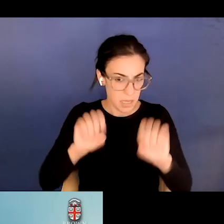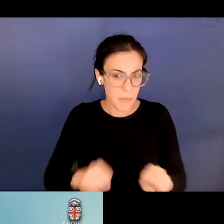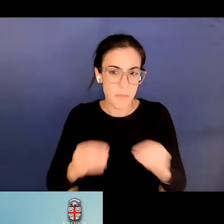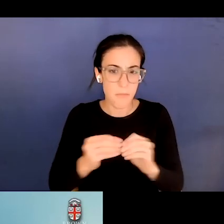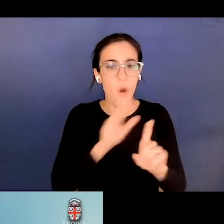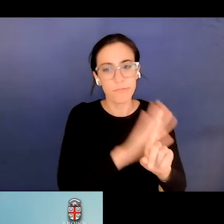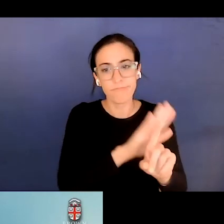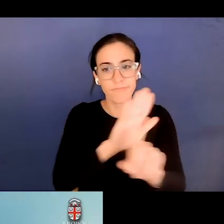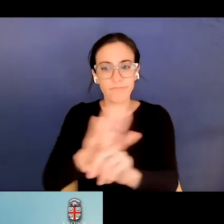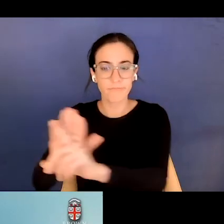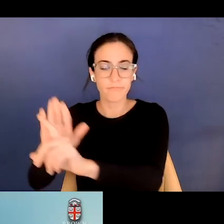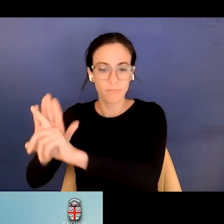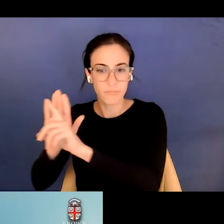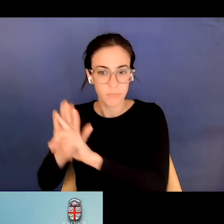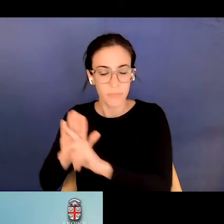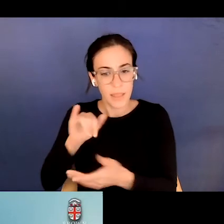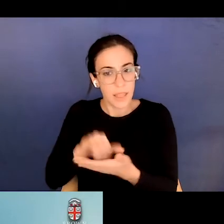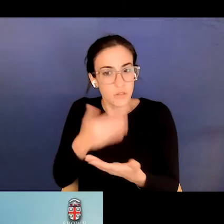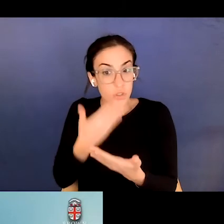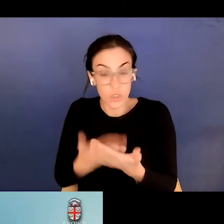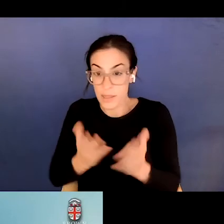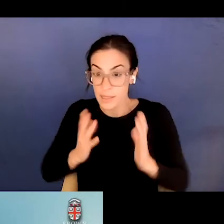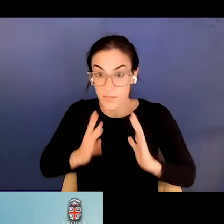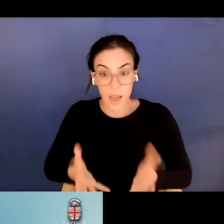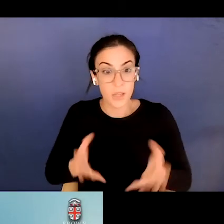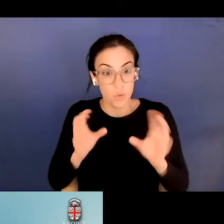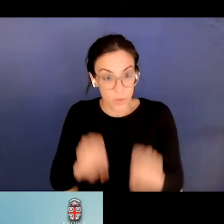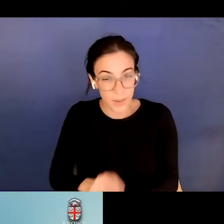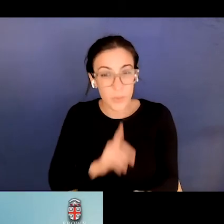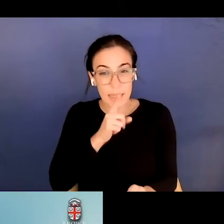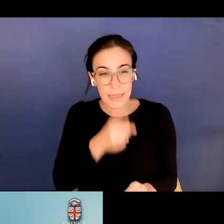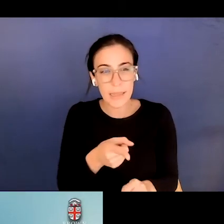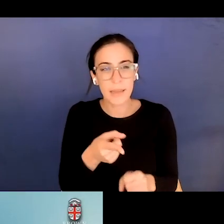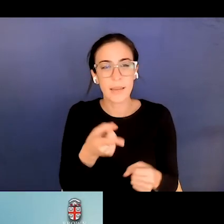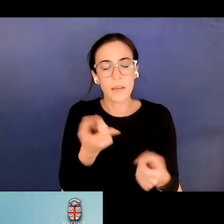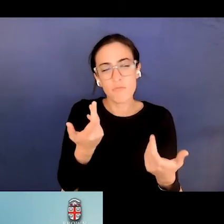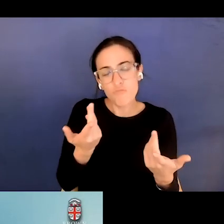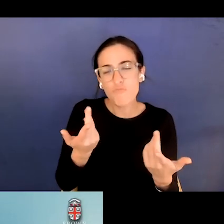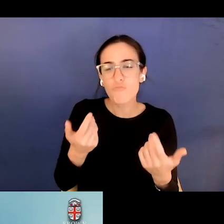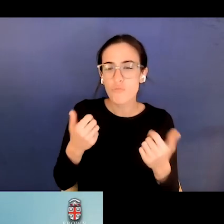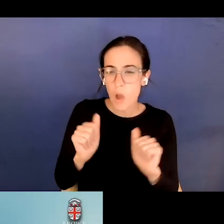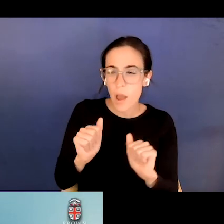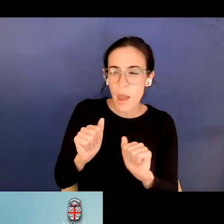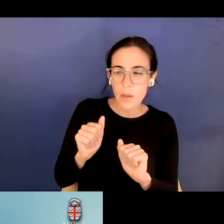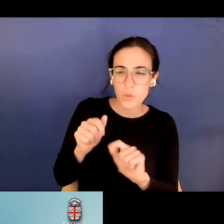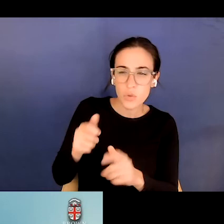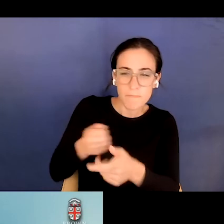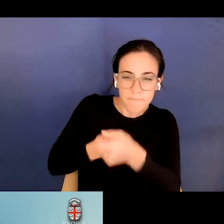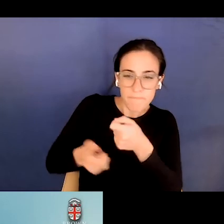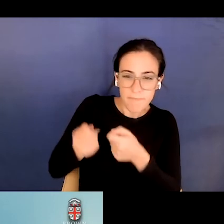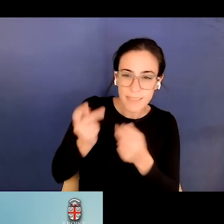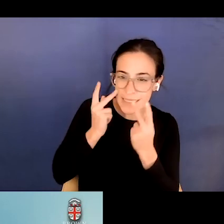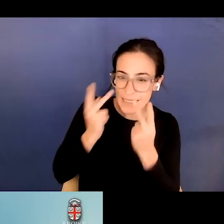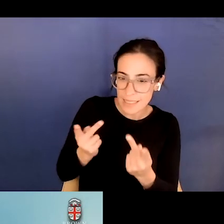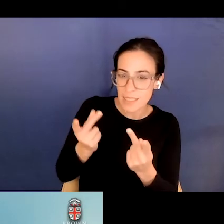that's good. And so you have the ability to really probe and do different things with students